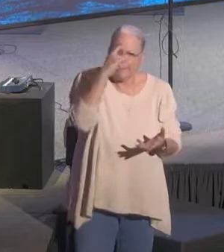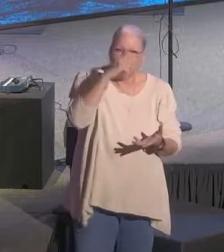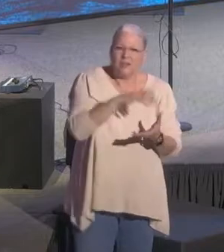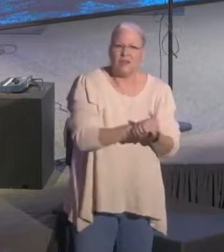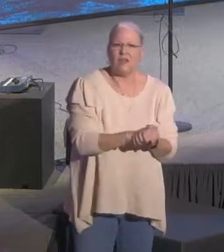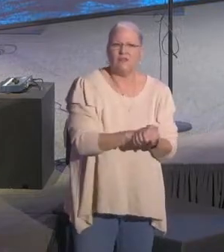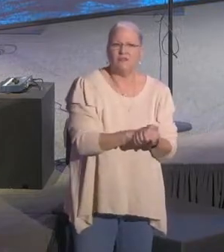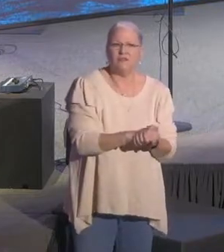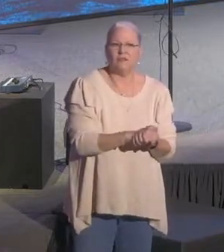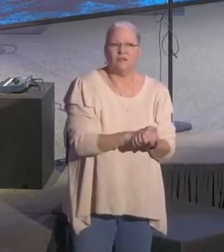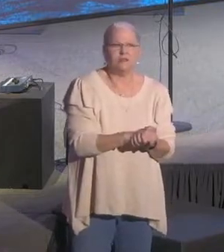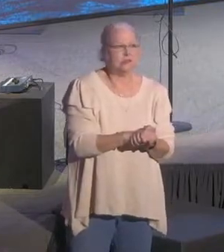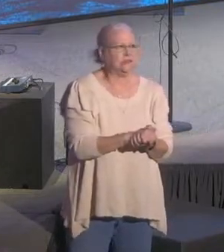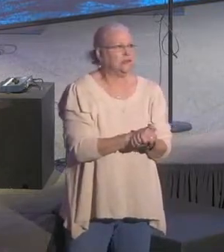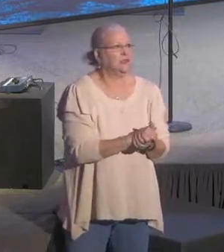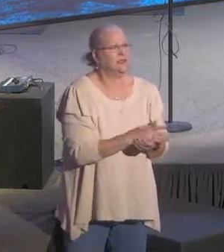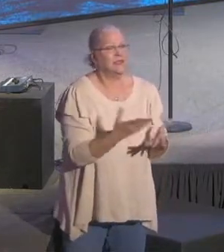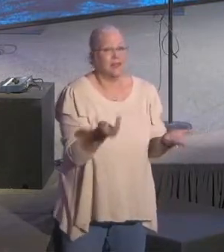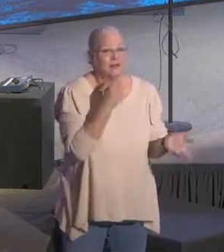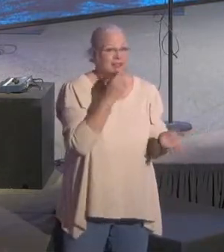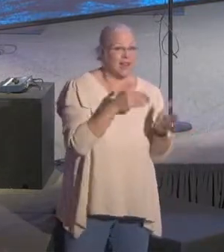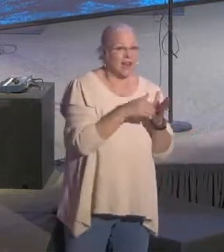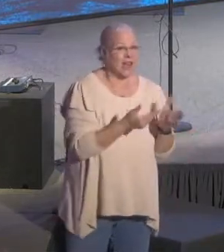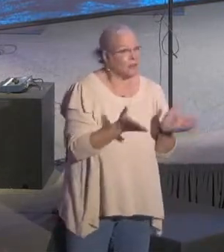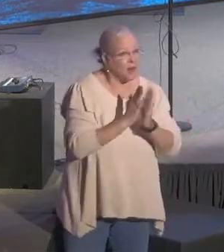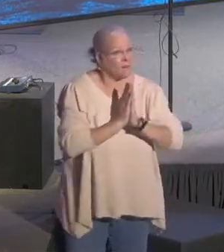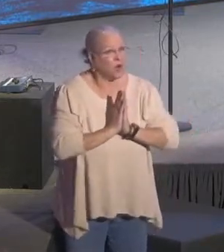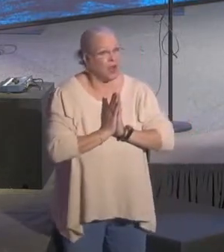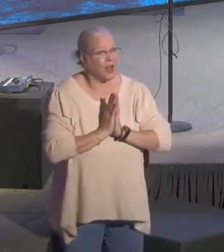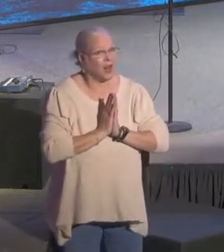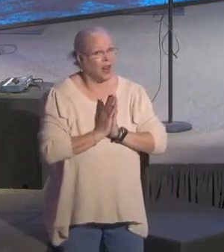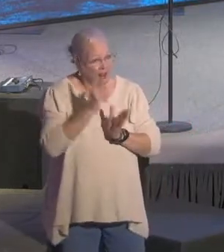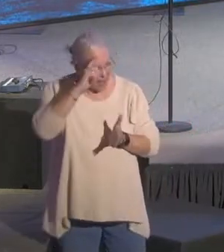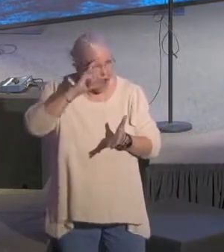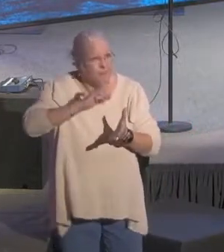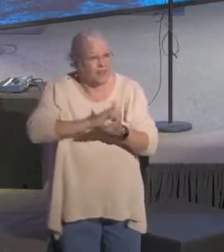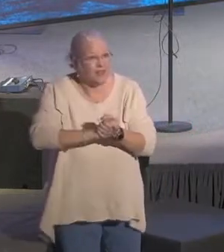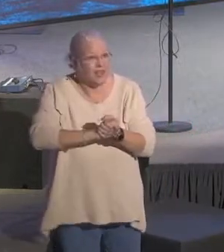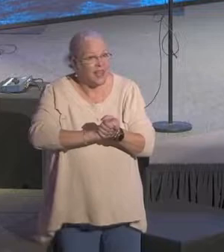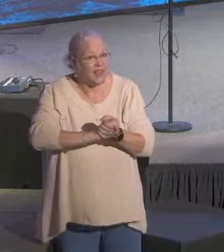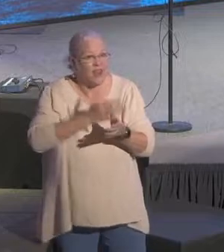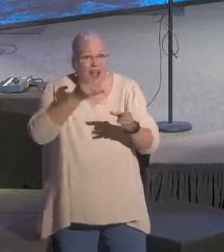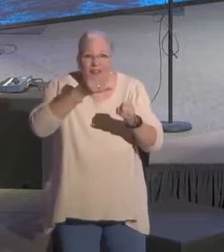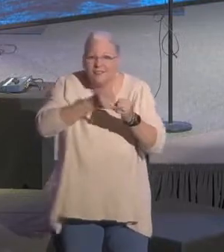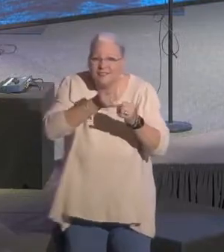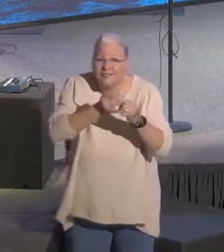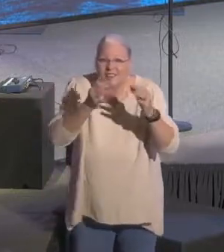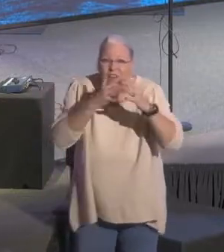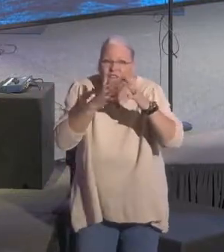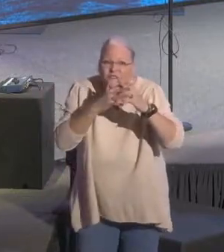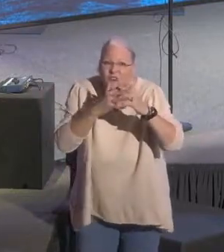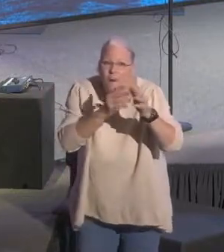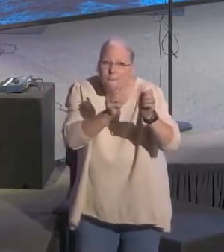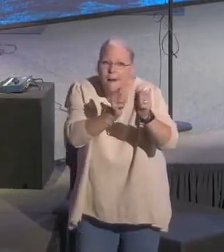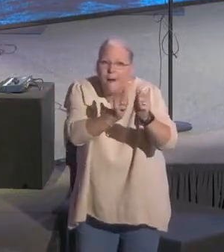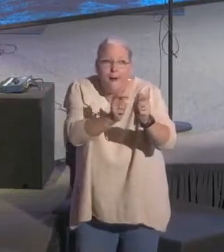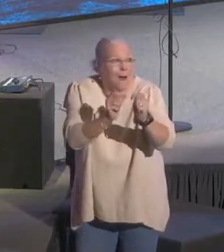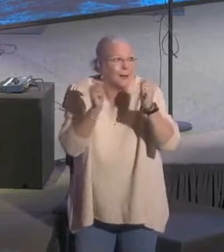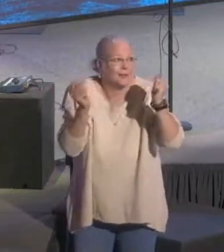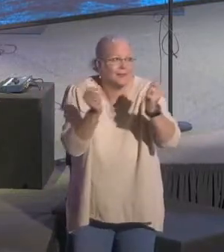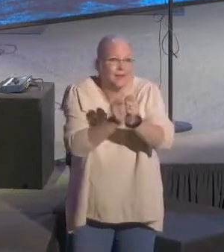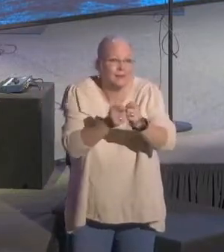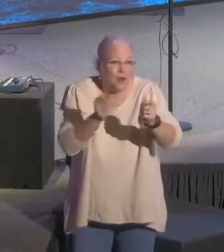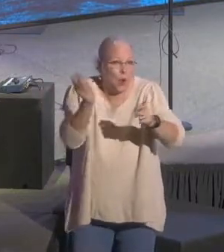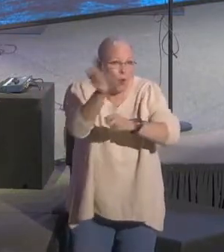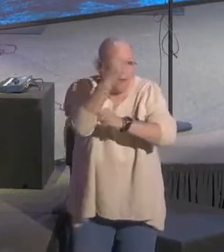again, because it hasn't worked very well the last couple weeks. But I'm praying. And I said, it's not like believing that the Steelers are going to win today. Okay?